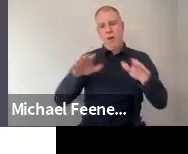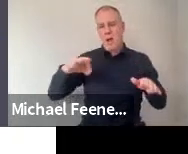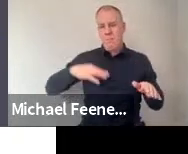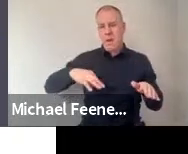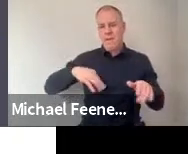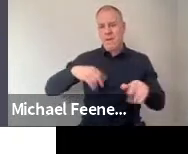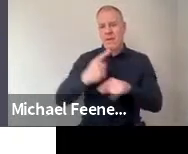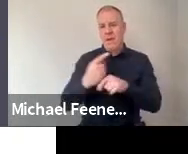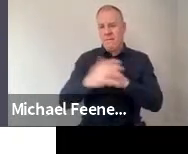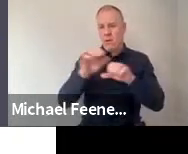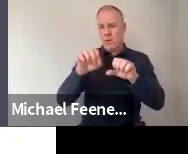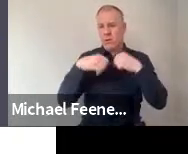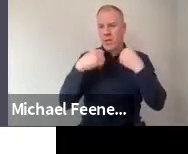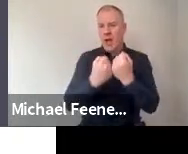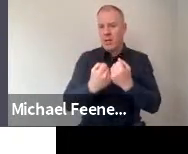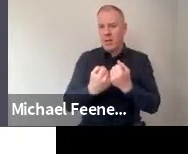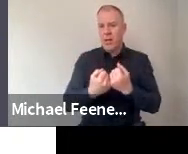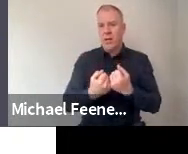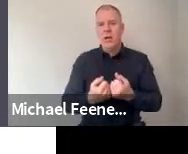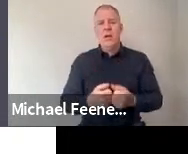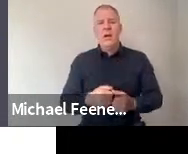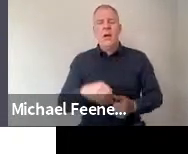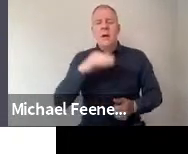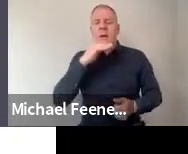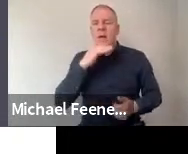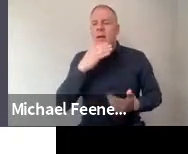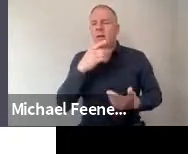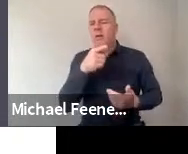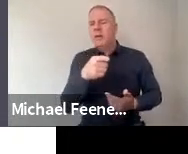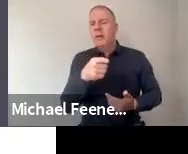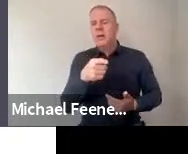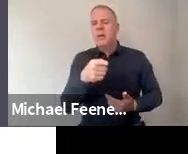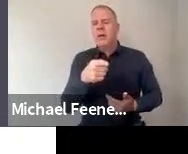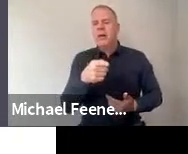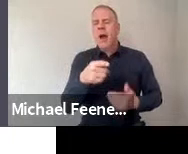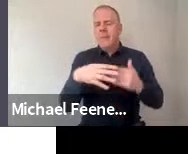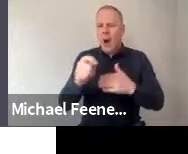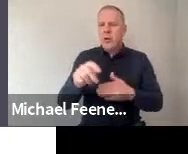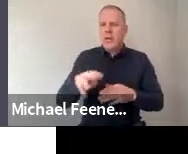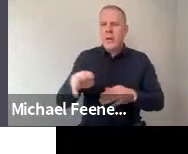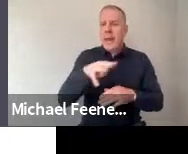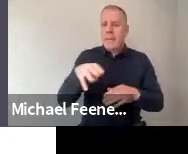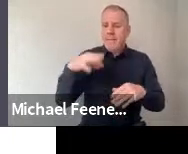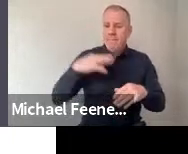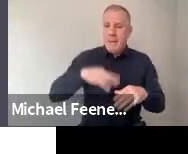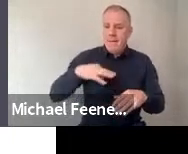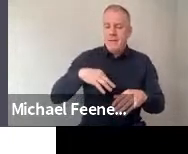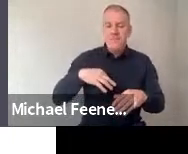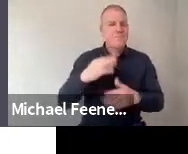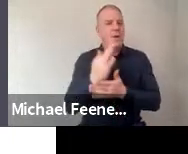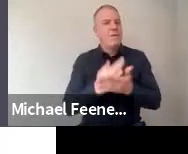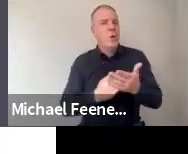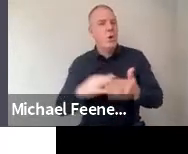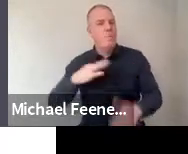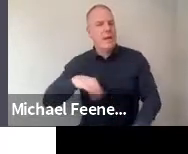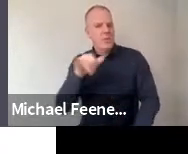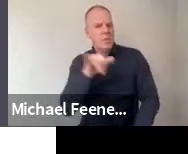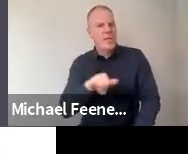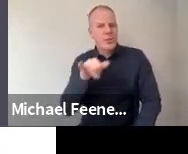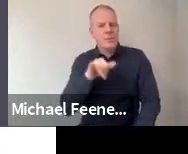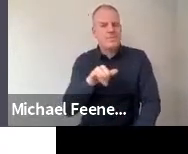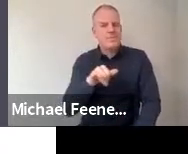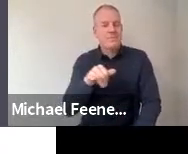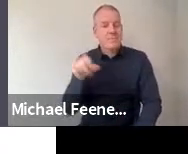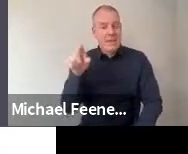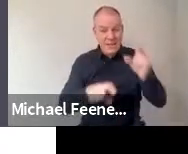society. So is it the case that, that most people are benefiting, only a few people are benefiting kind of is